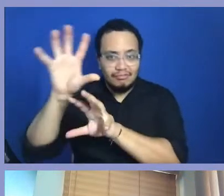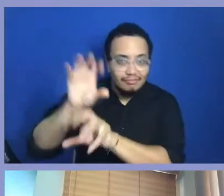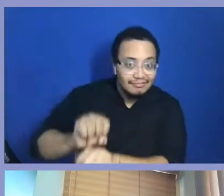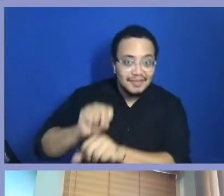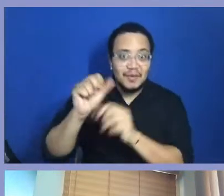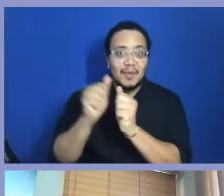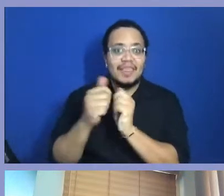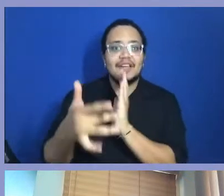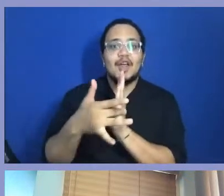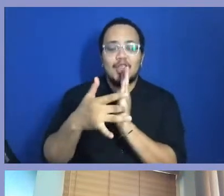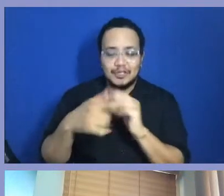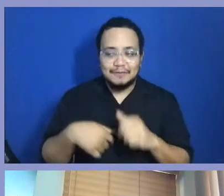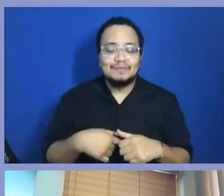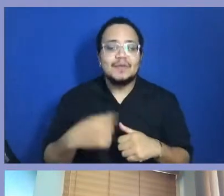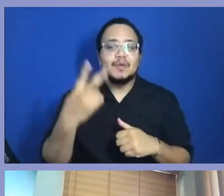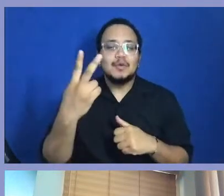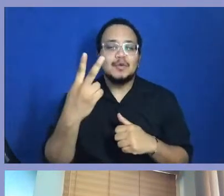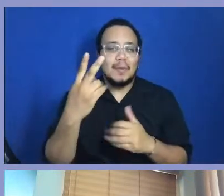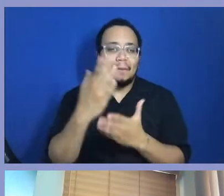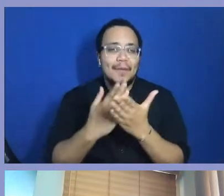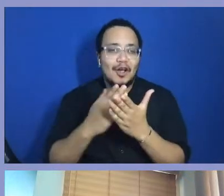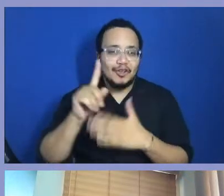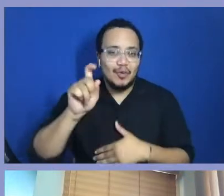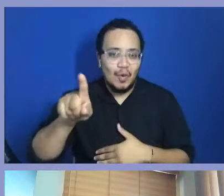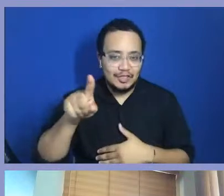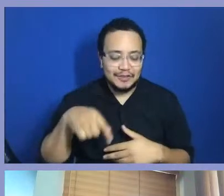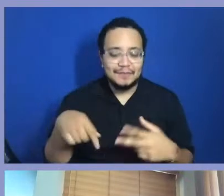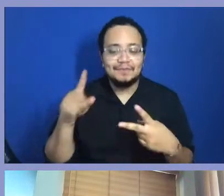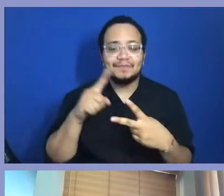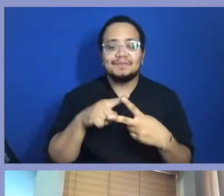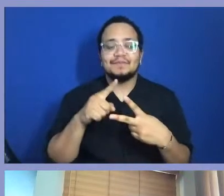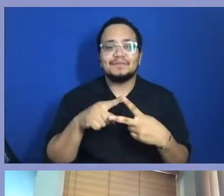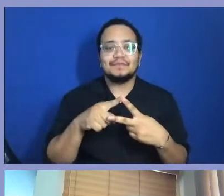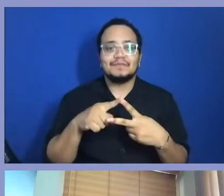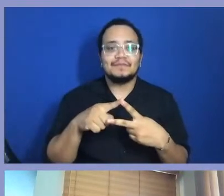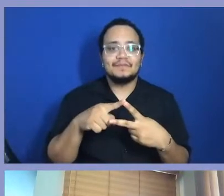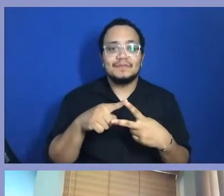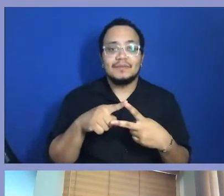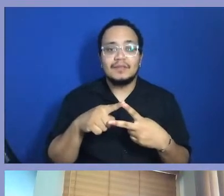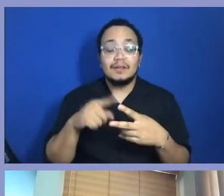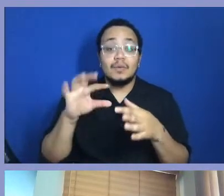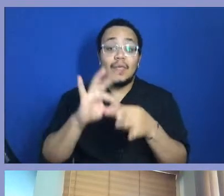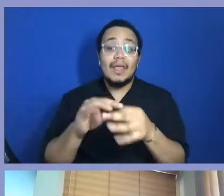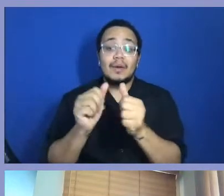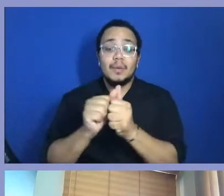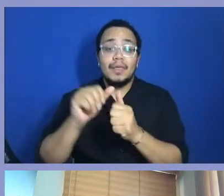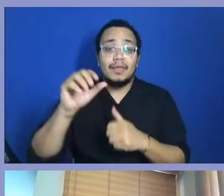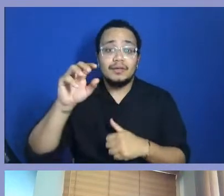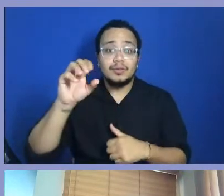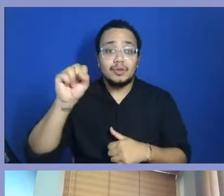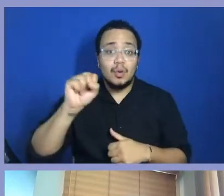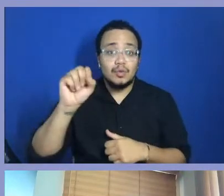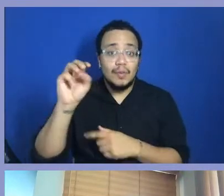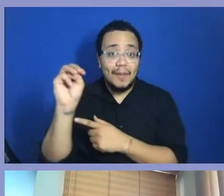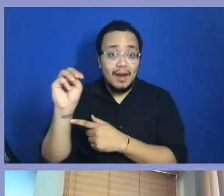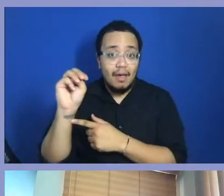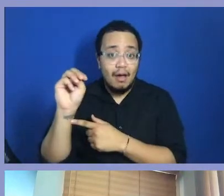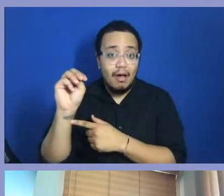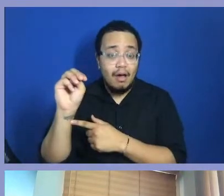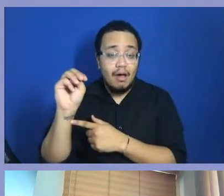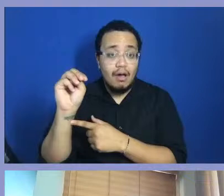this. One, how do you feel that in terms of social media, it's been able to